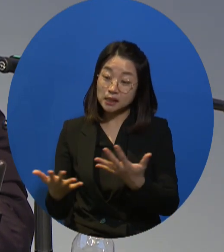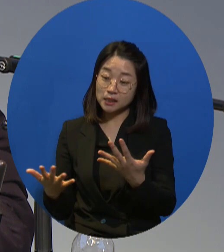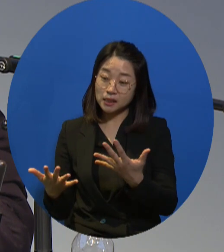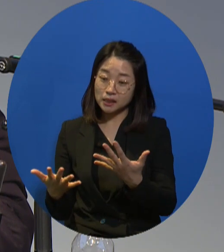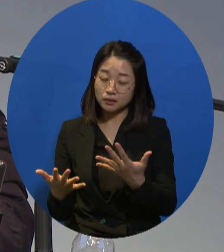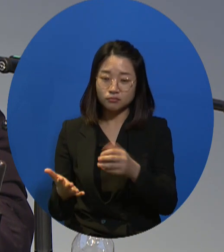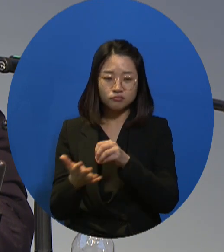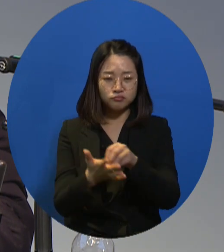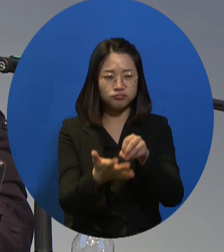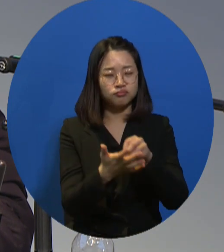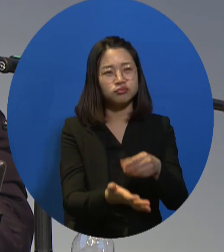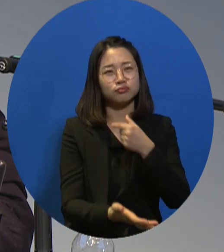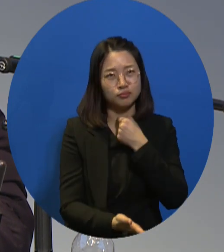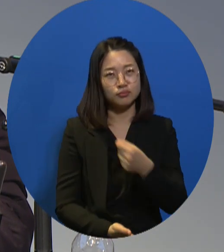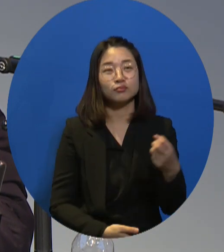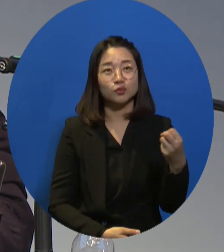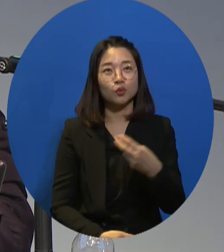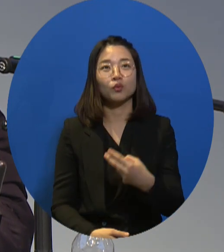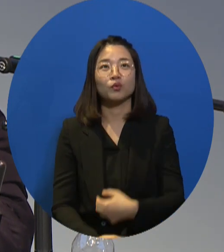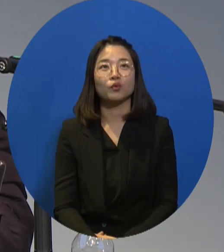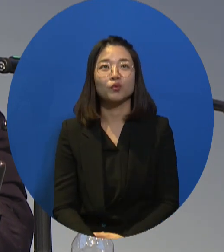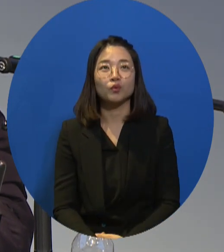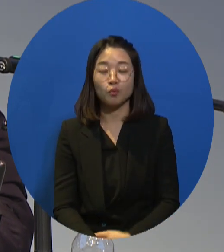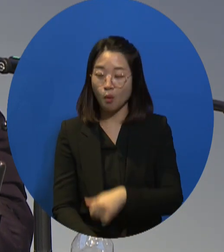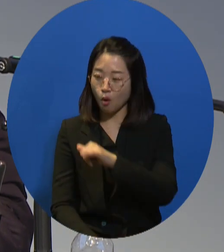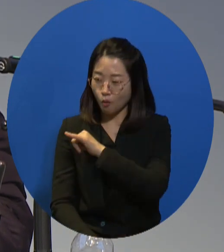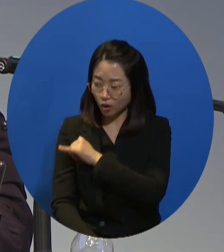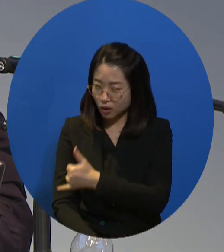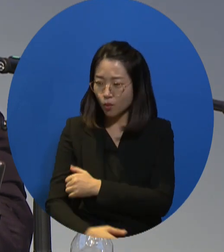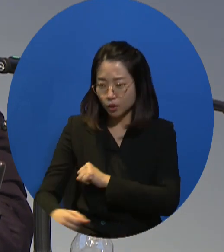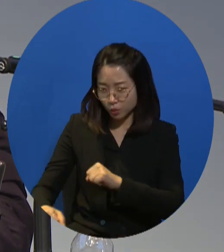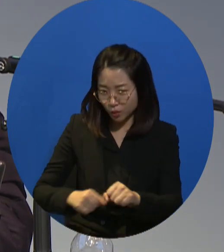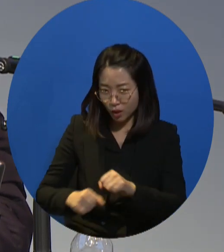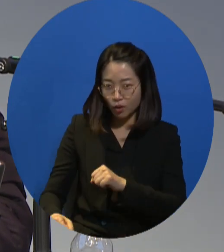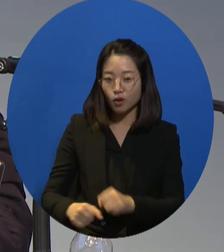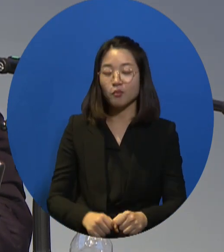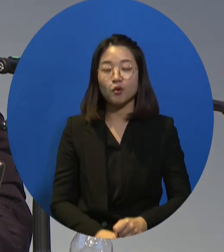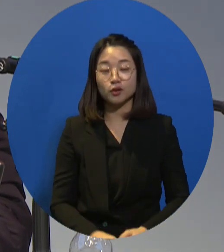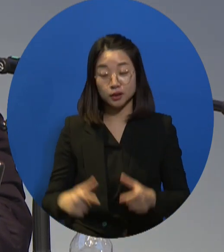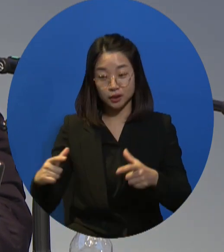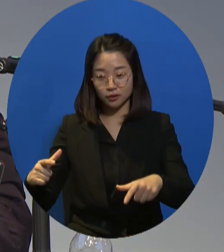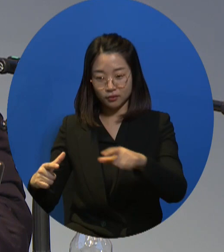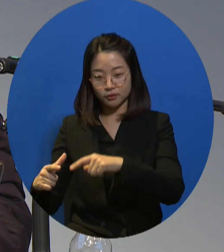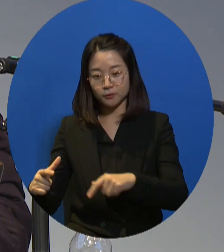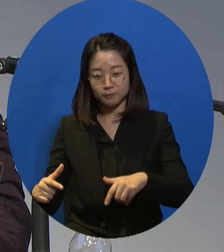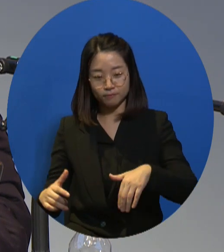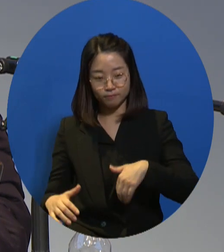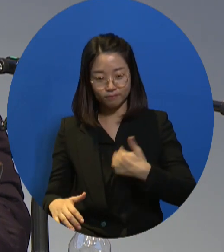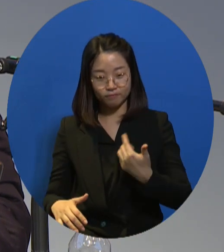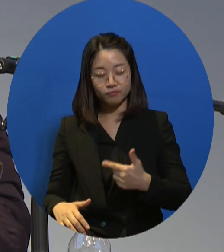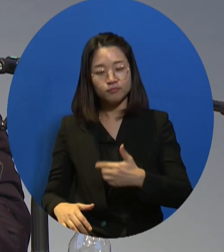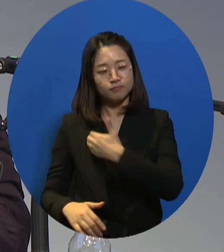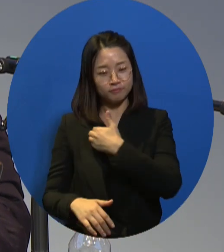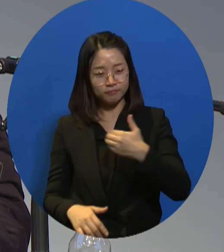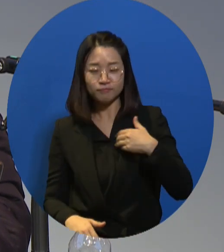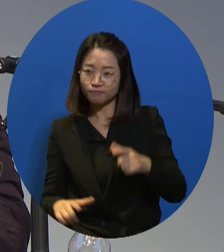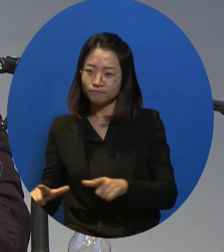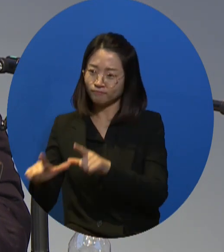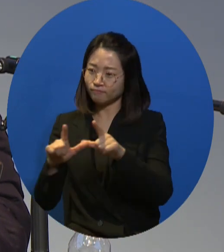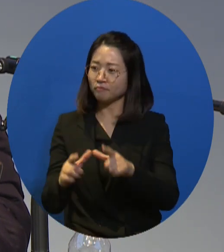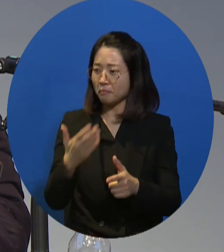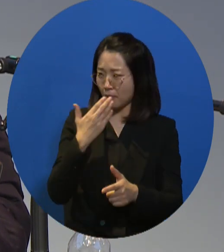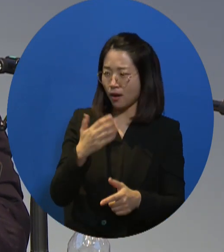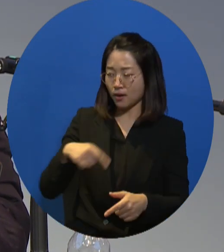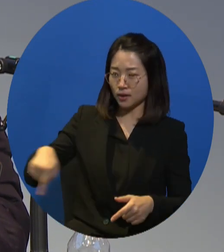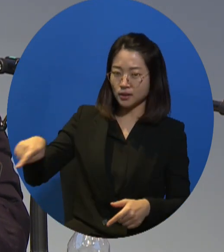So I hope that there will be more jobs created for disabled people who would engage in advocacy activities.